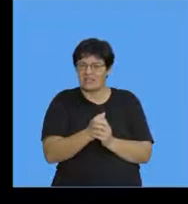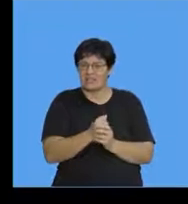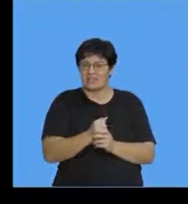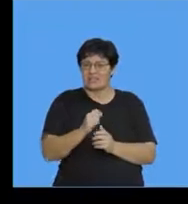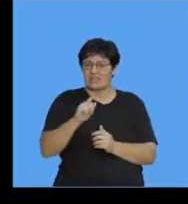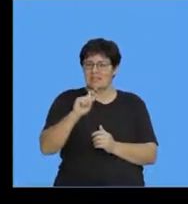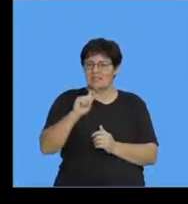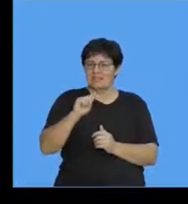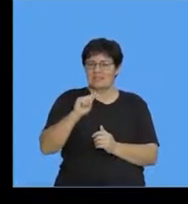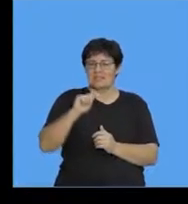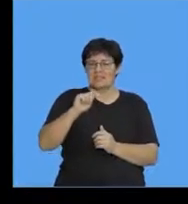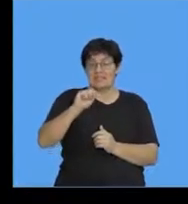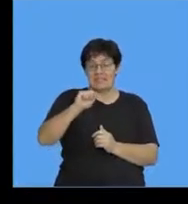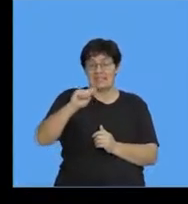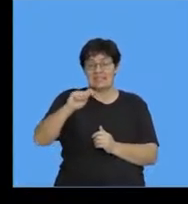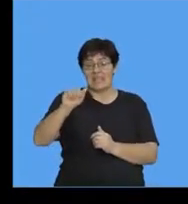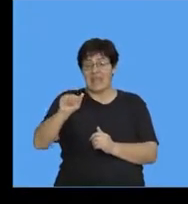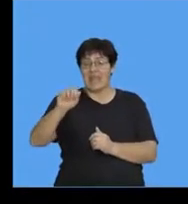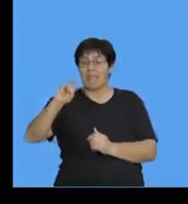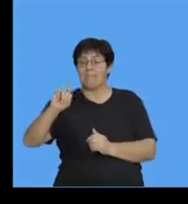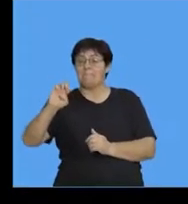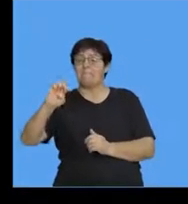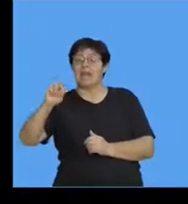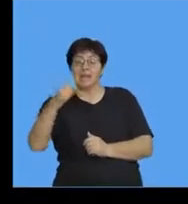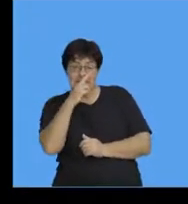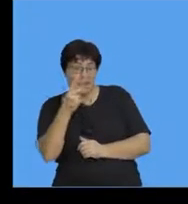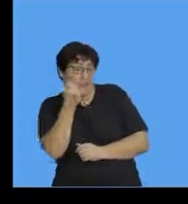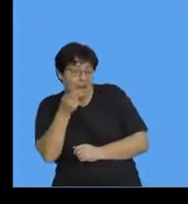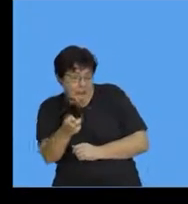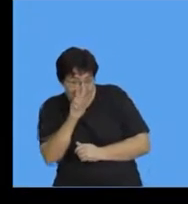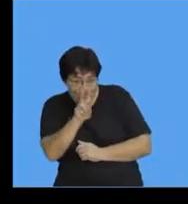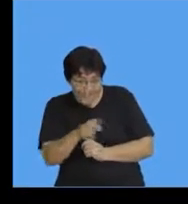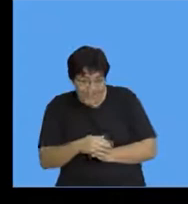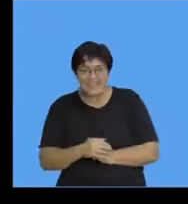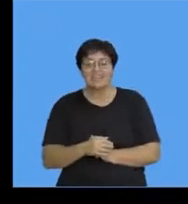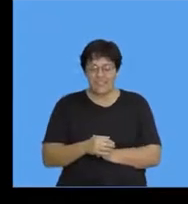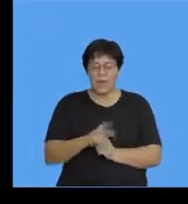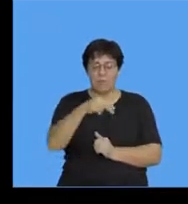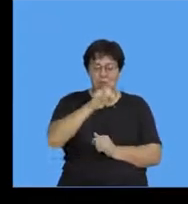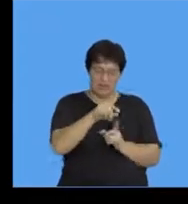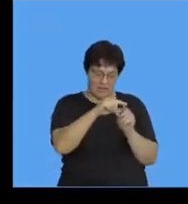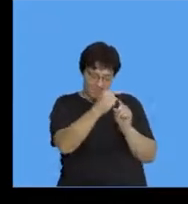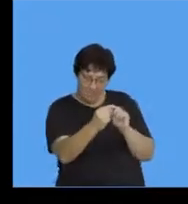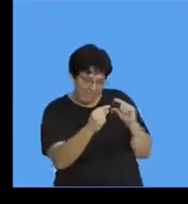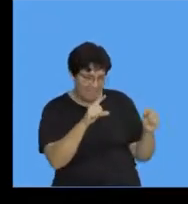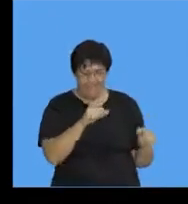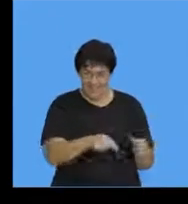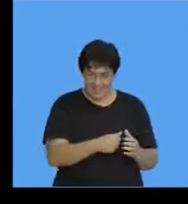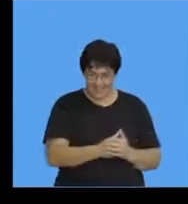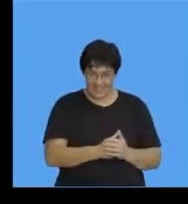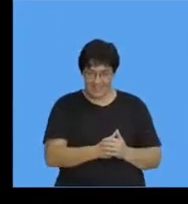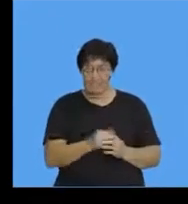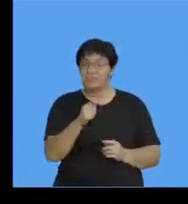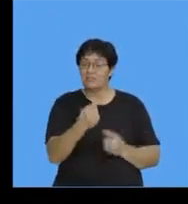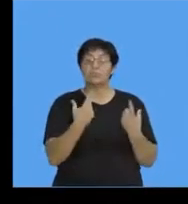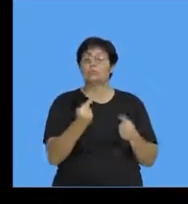you see men the men the stamen and this is the pollen and there's the pollen right and